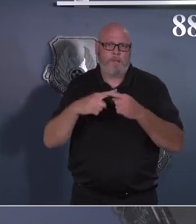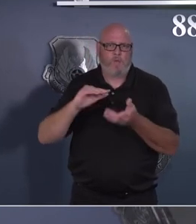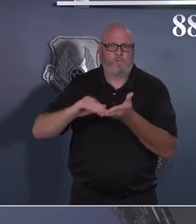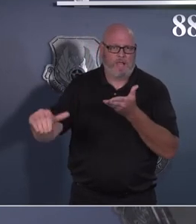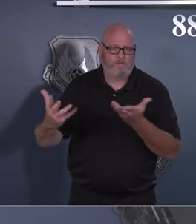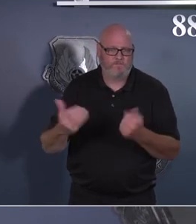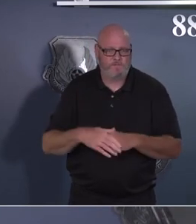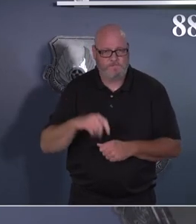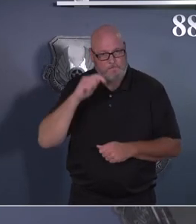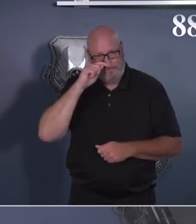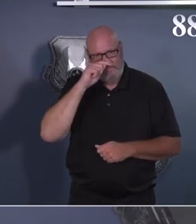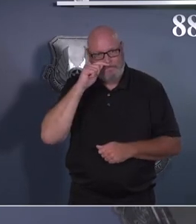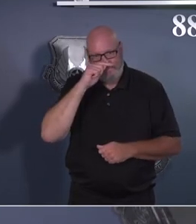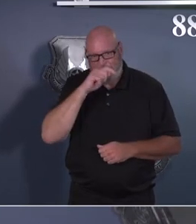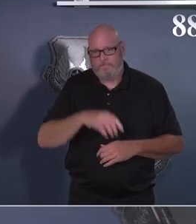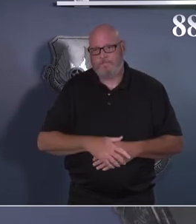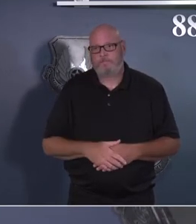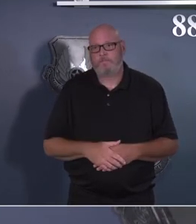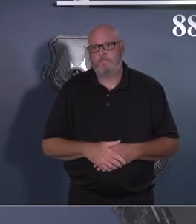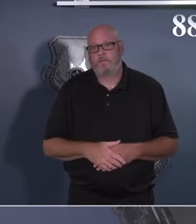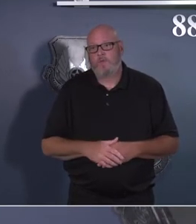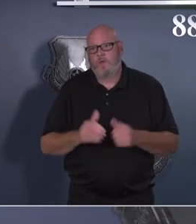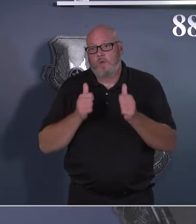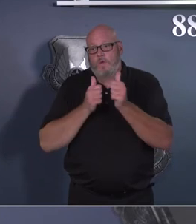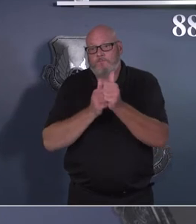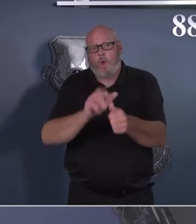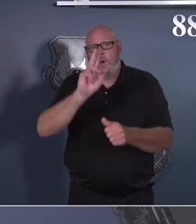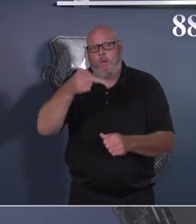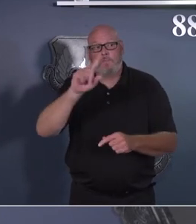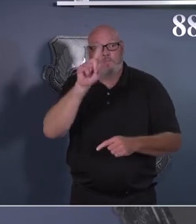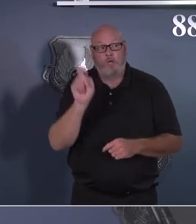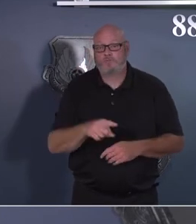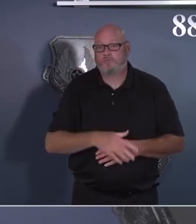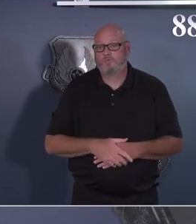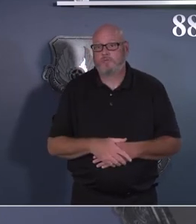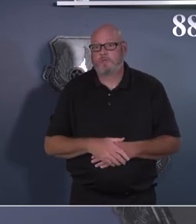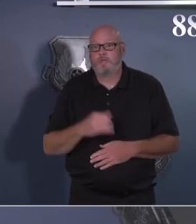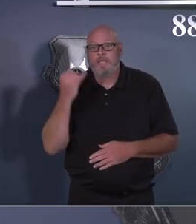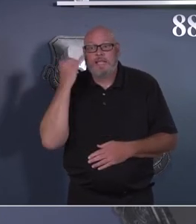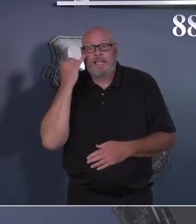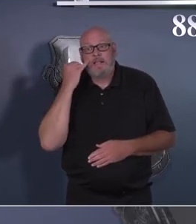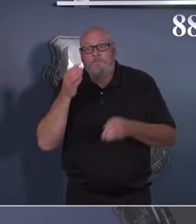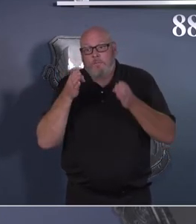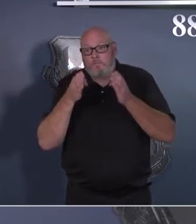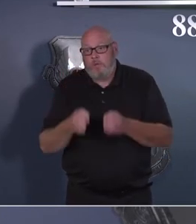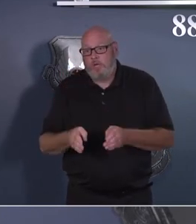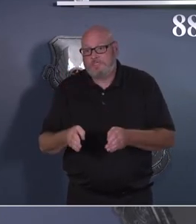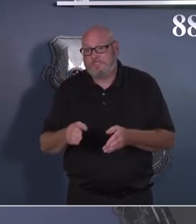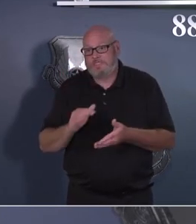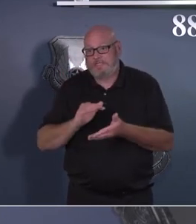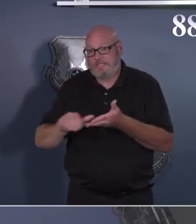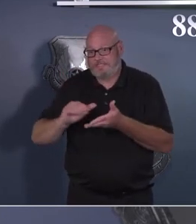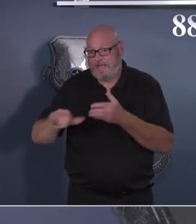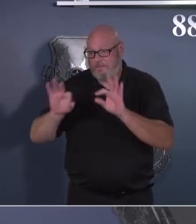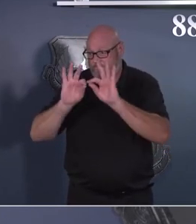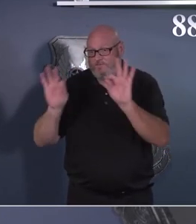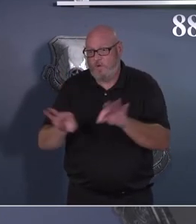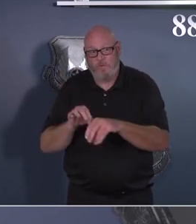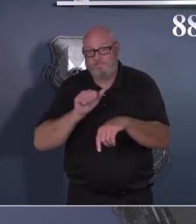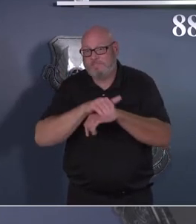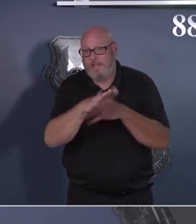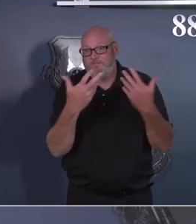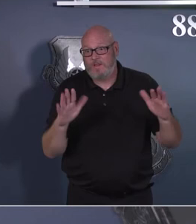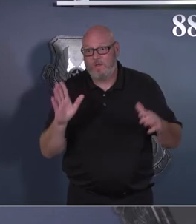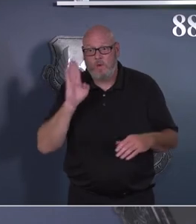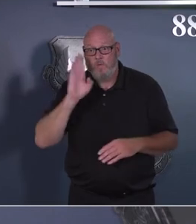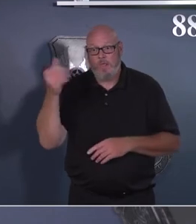So, sir, just a kind of a follow up on that question. If folks have already submitted their exception to policy, are those on hold or they can still be continue to be